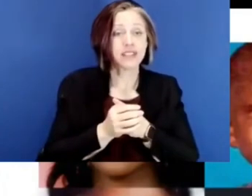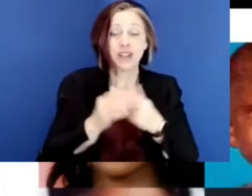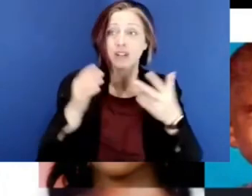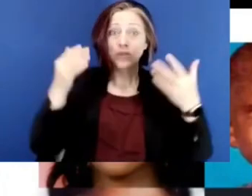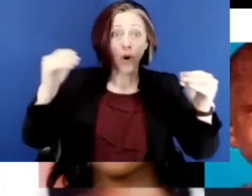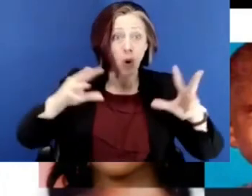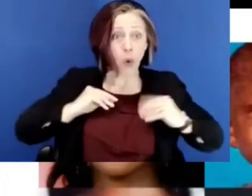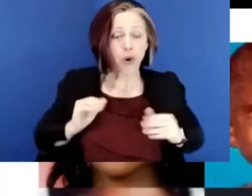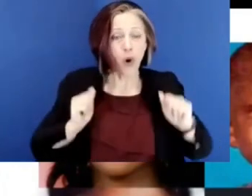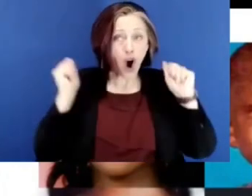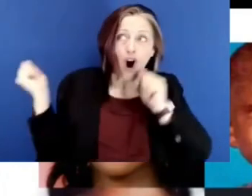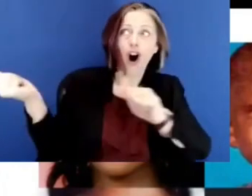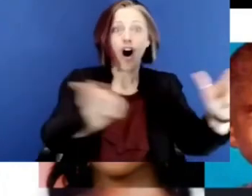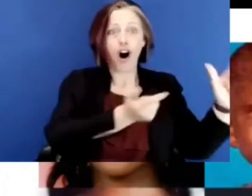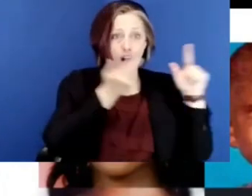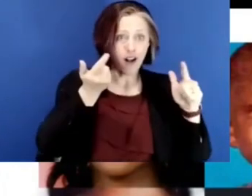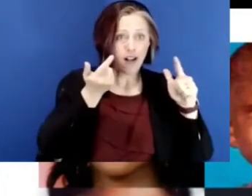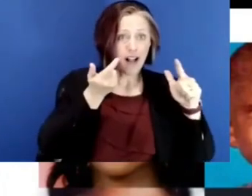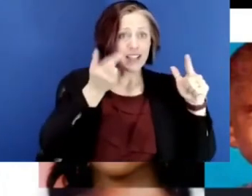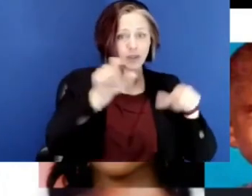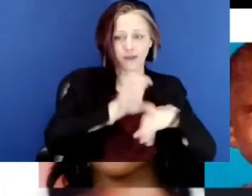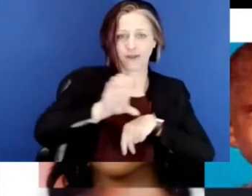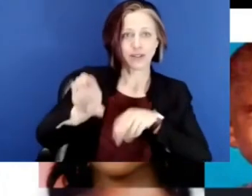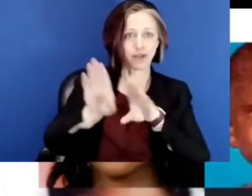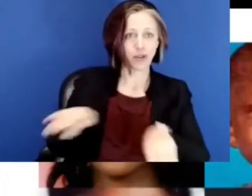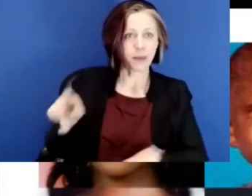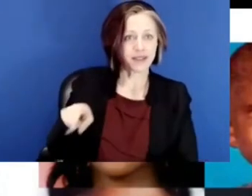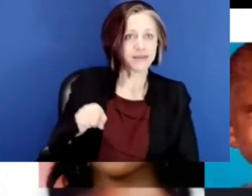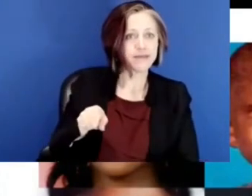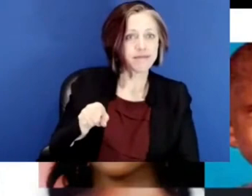the store owner, we all have an investment in our children.